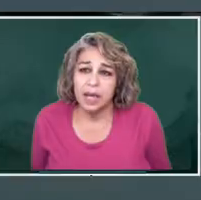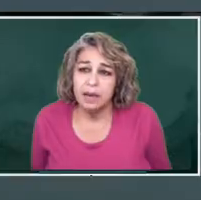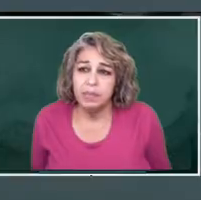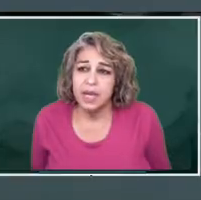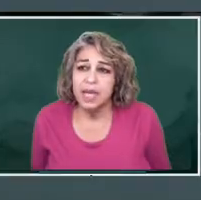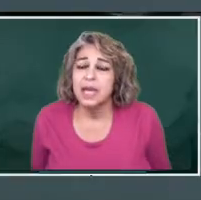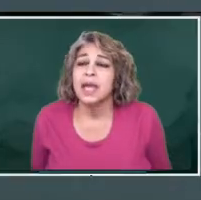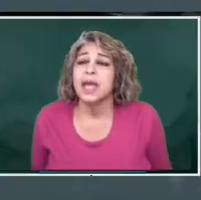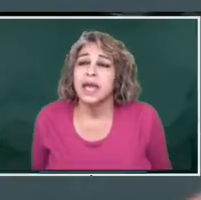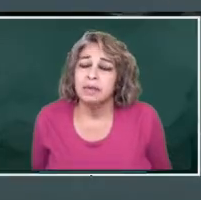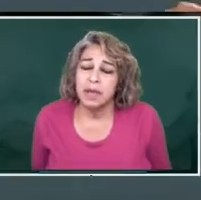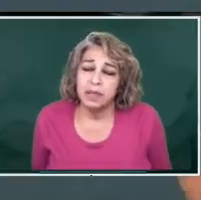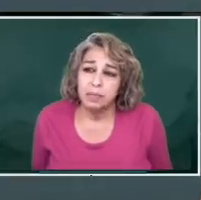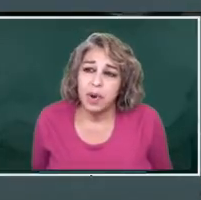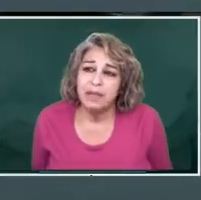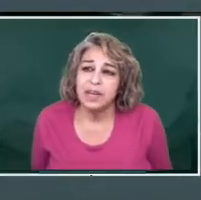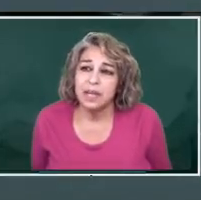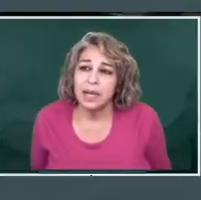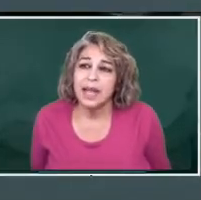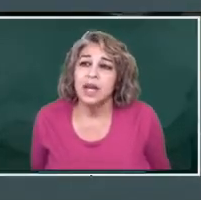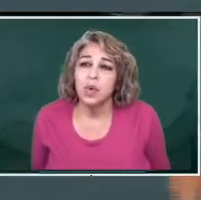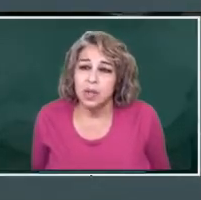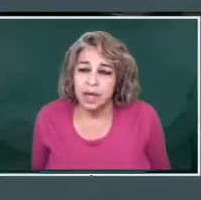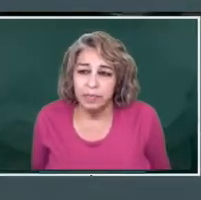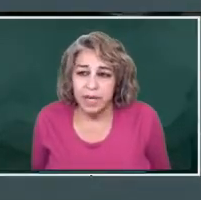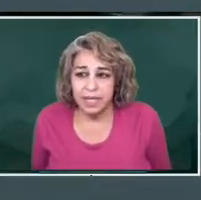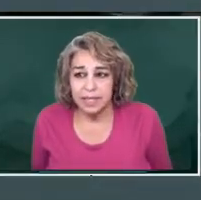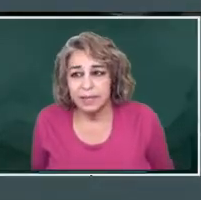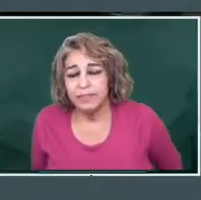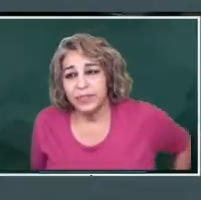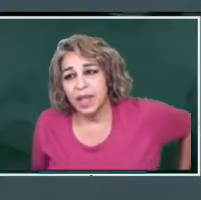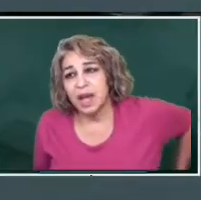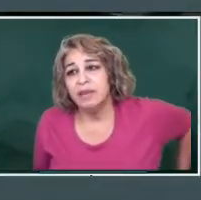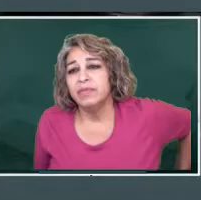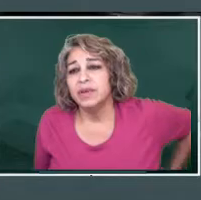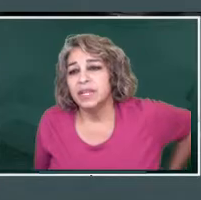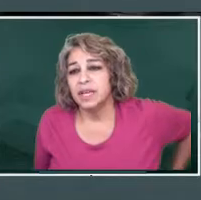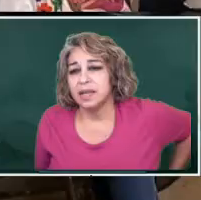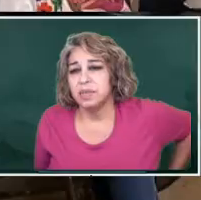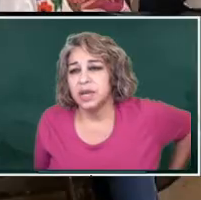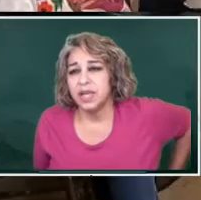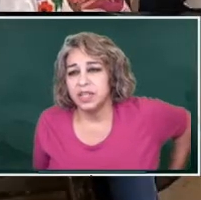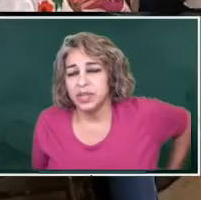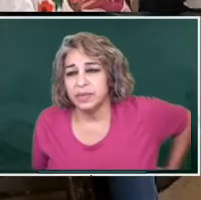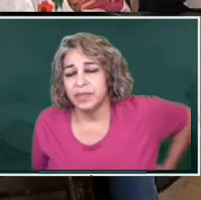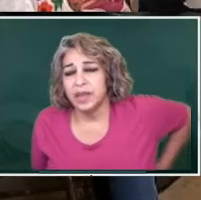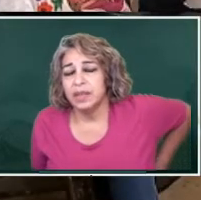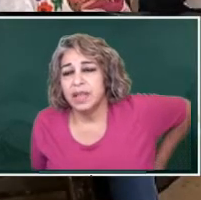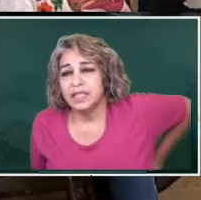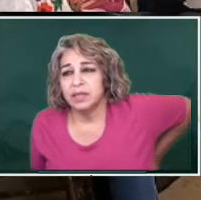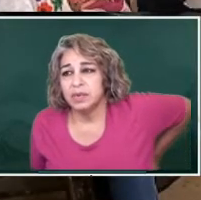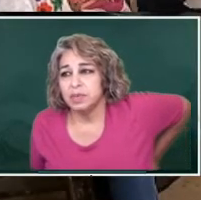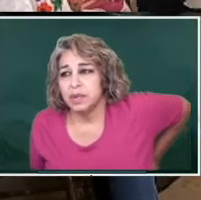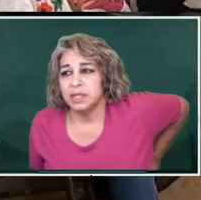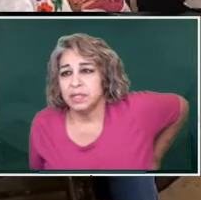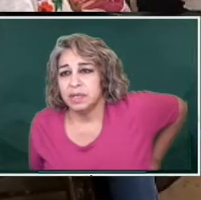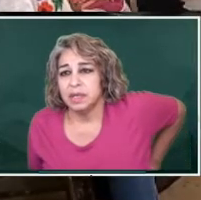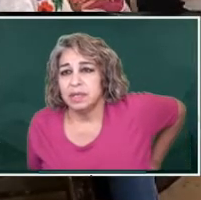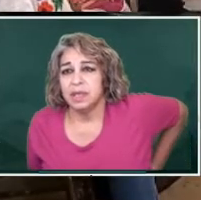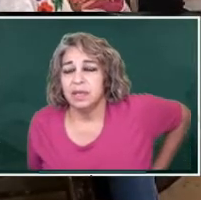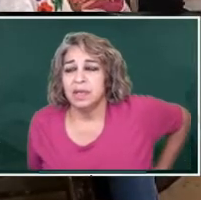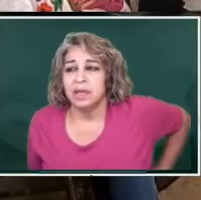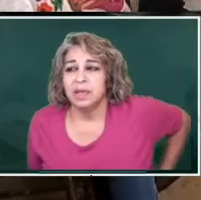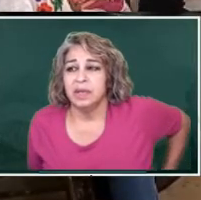company and the private and local companies of telecommunication. That's the response.